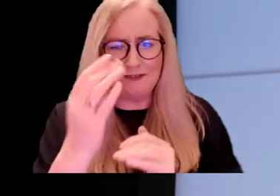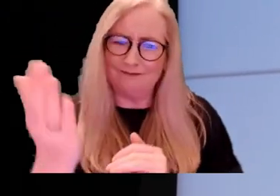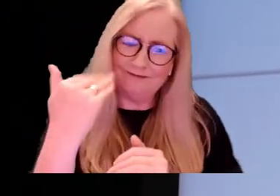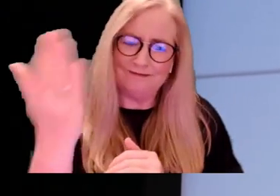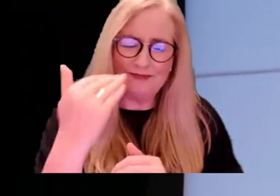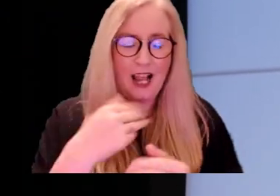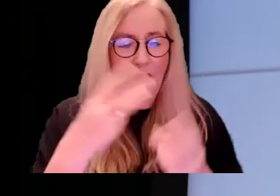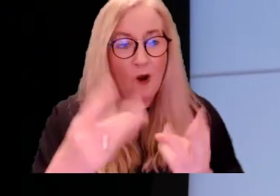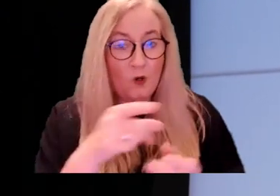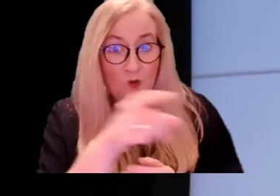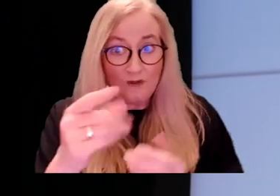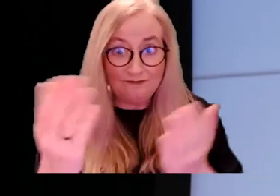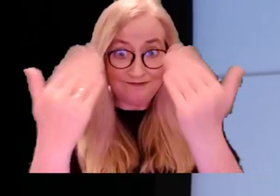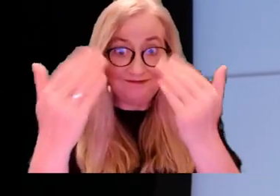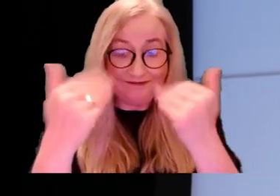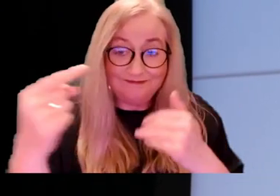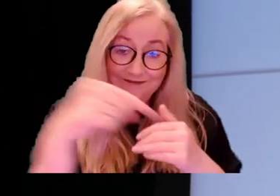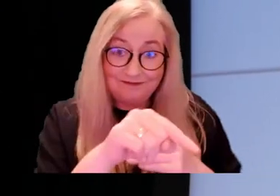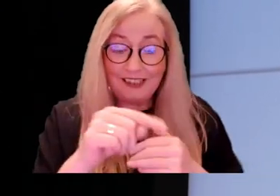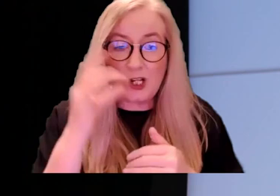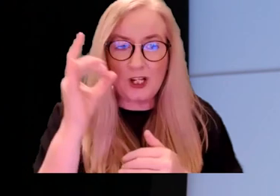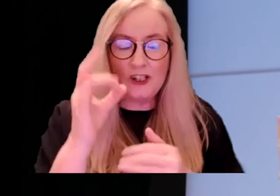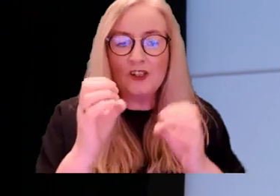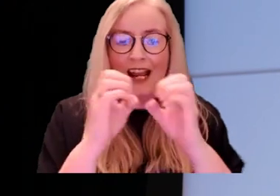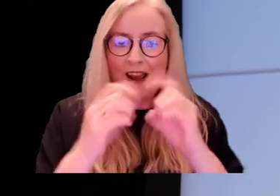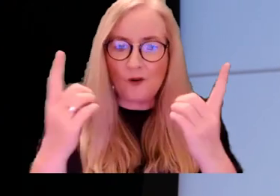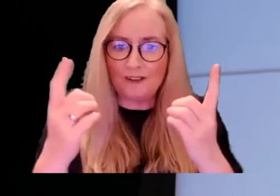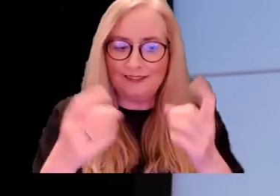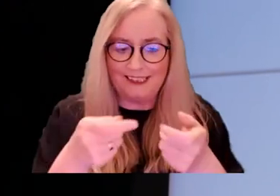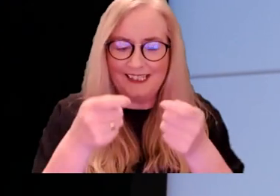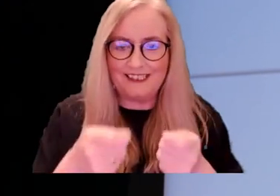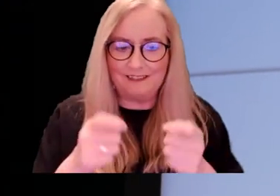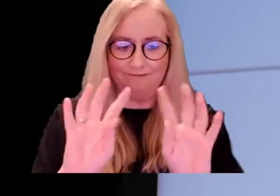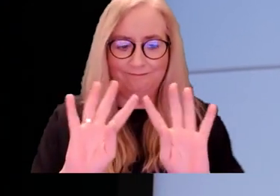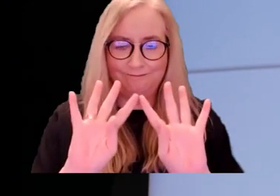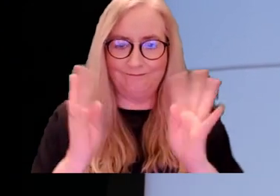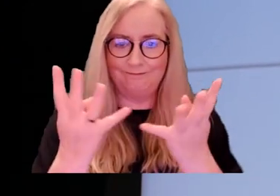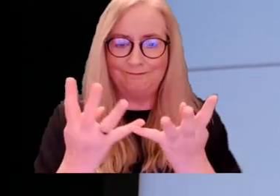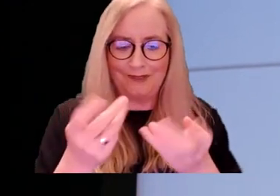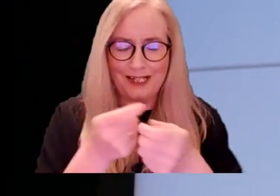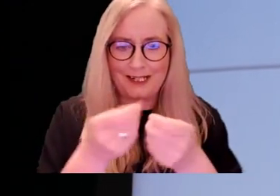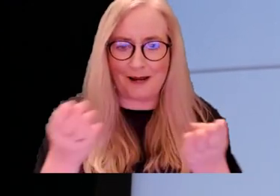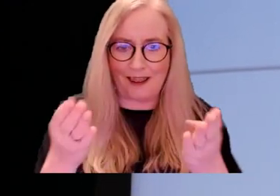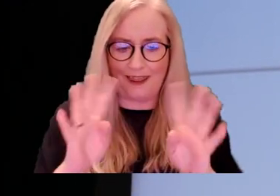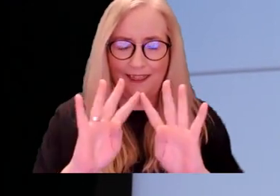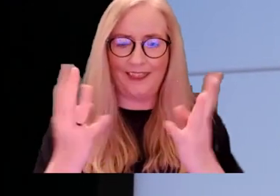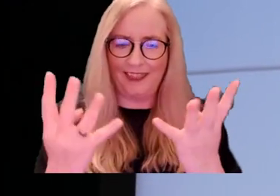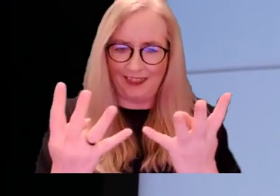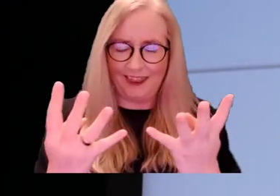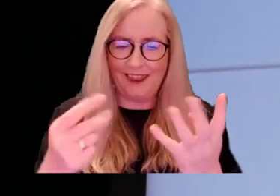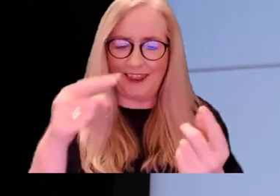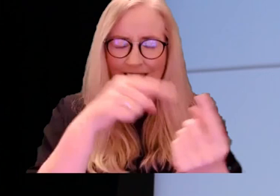come on, come on. I want you all to come in. Everyone's to sit around the table now,